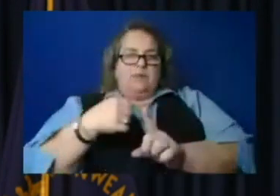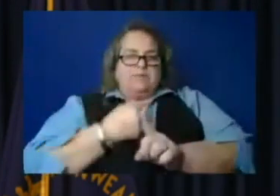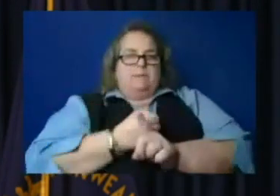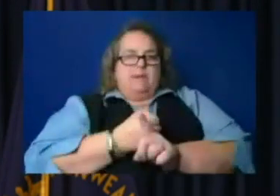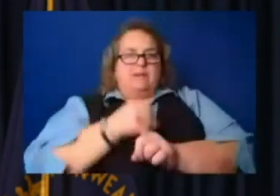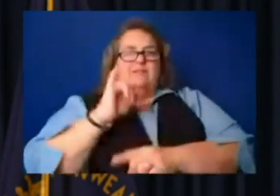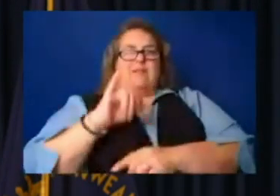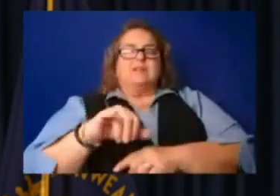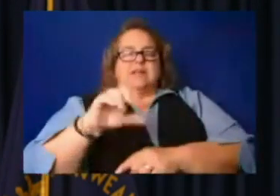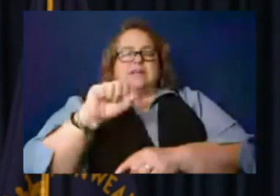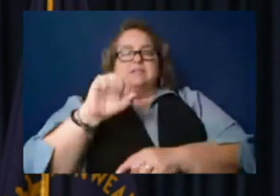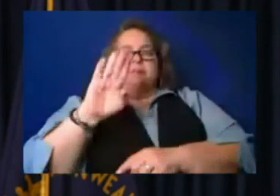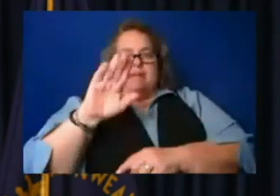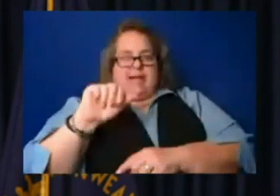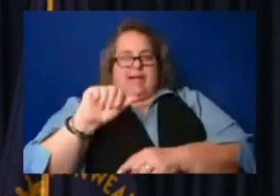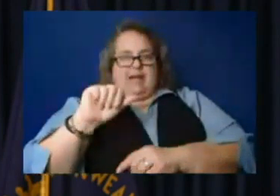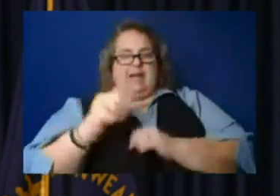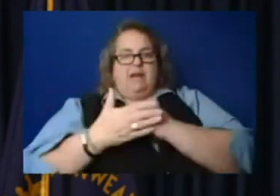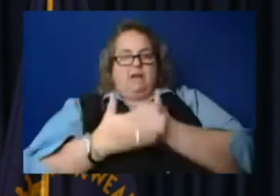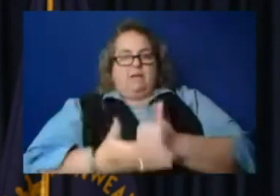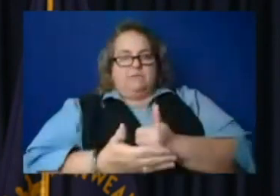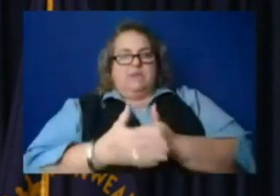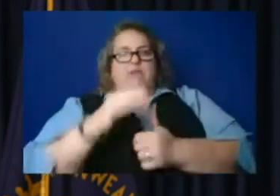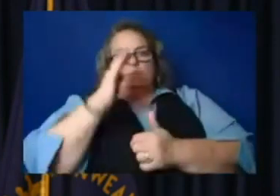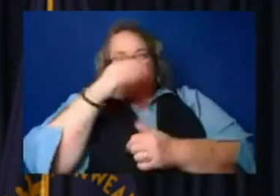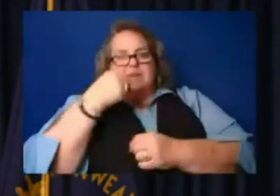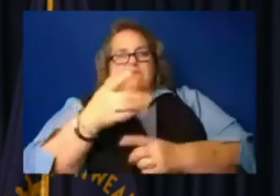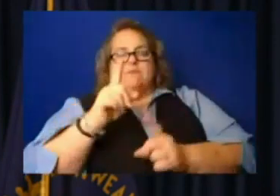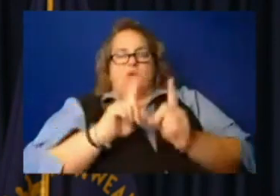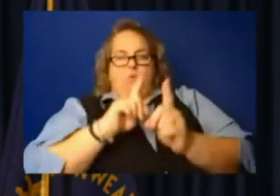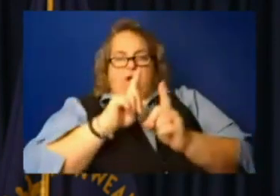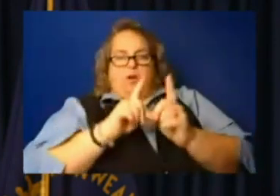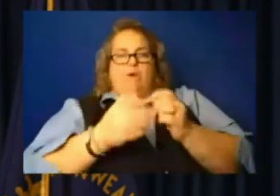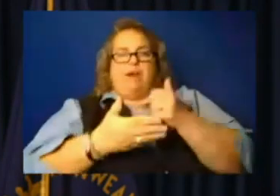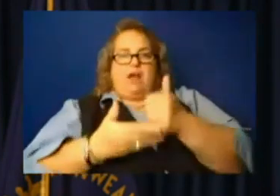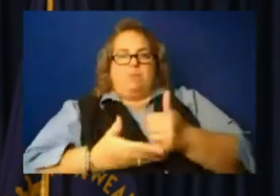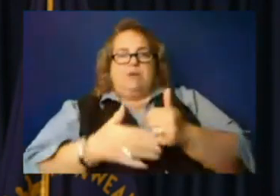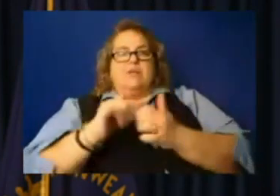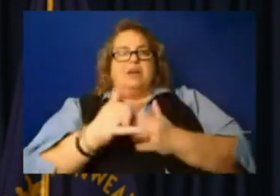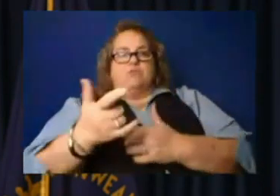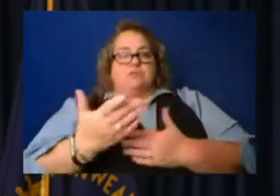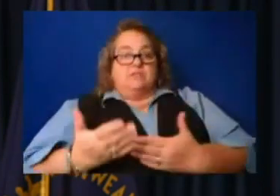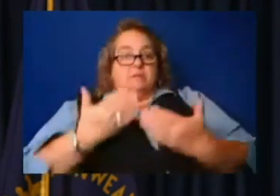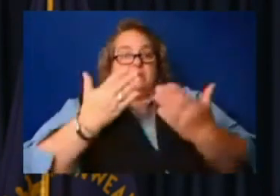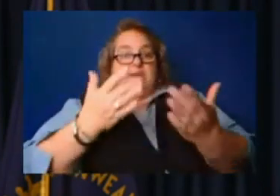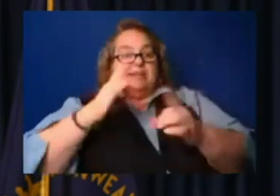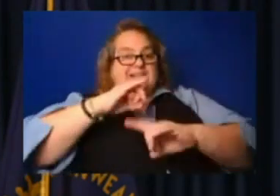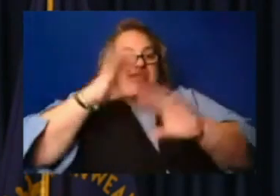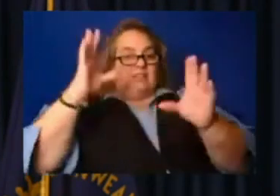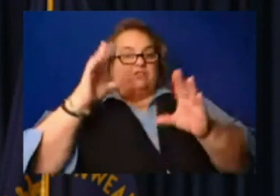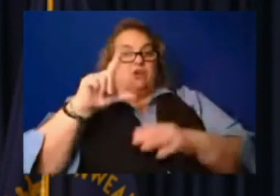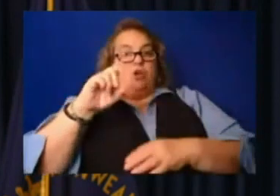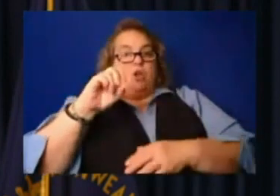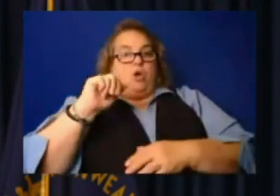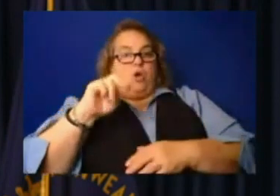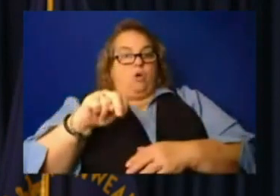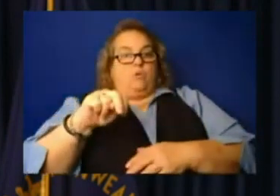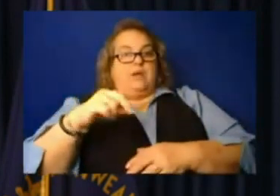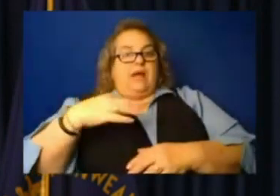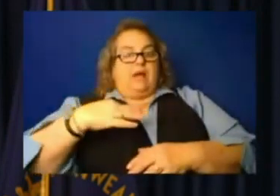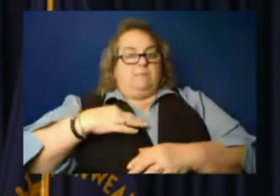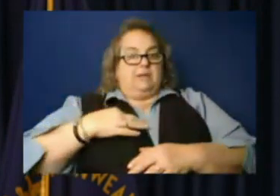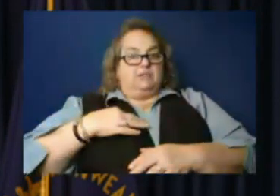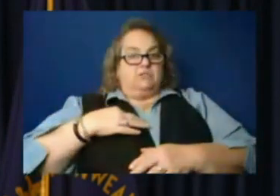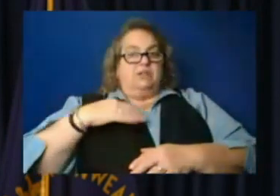helps and they're going to give one on one help to those that would submit a disaster loan application. Um, that's related